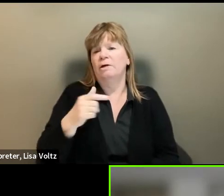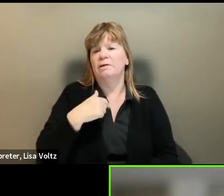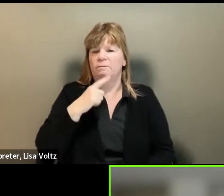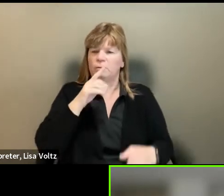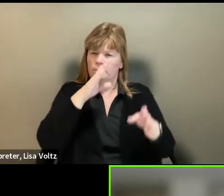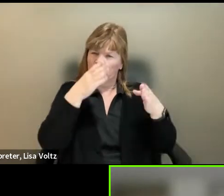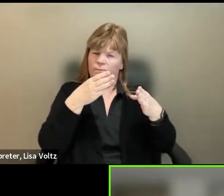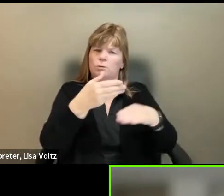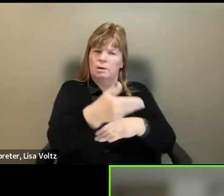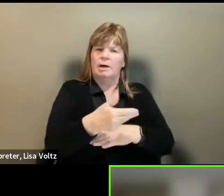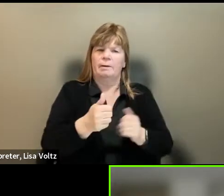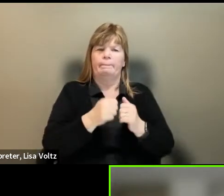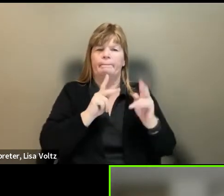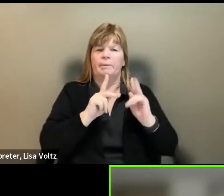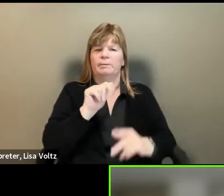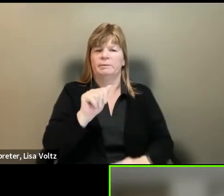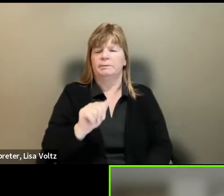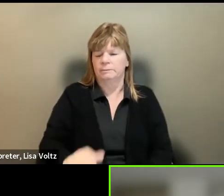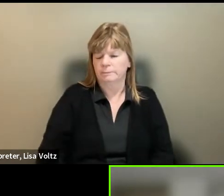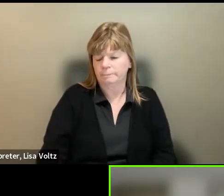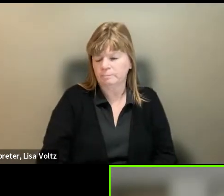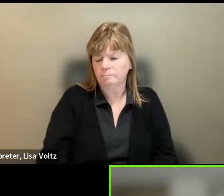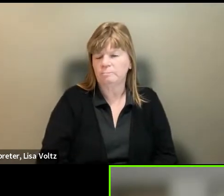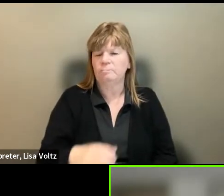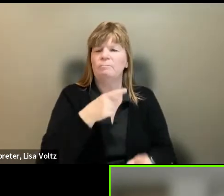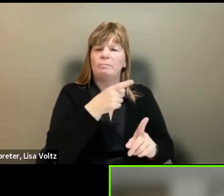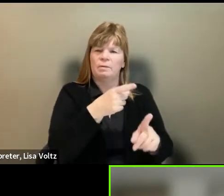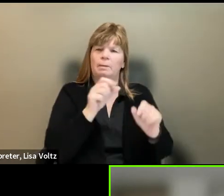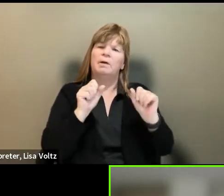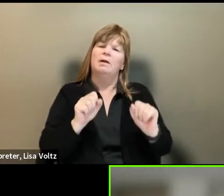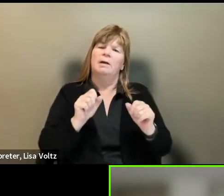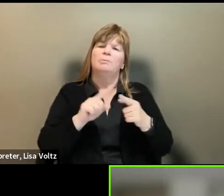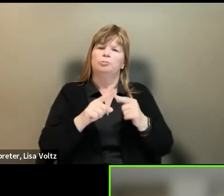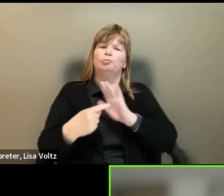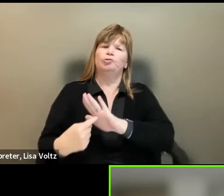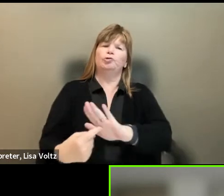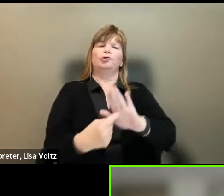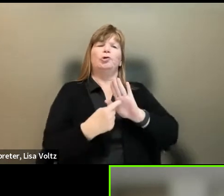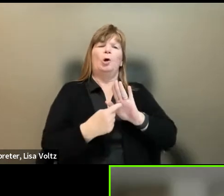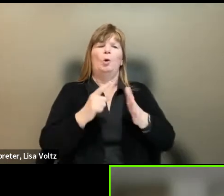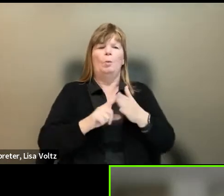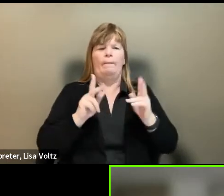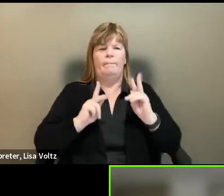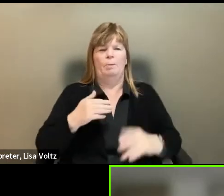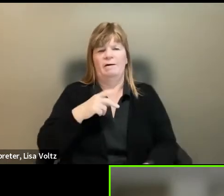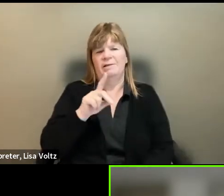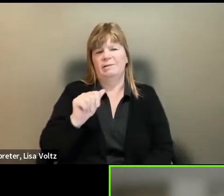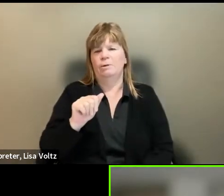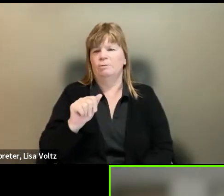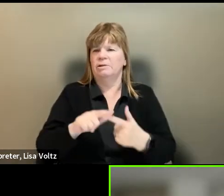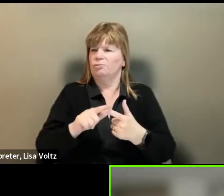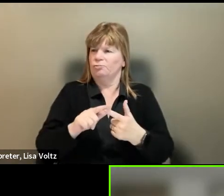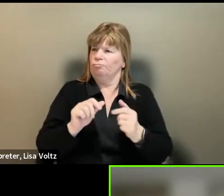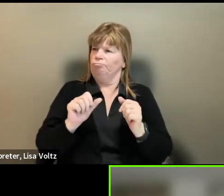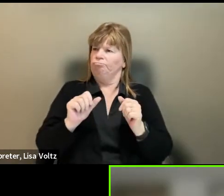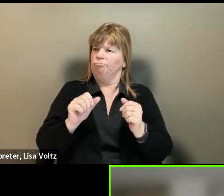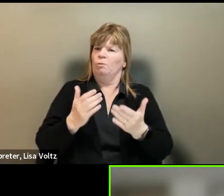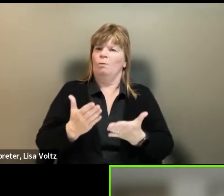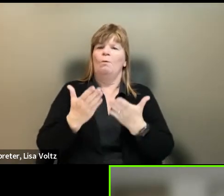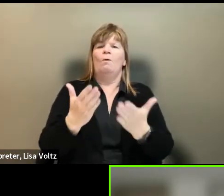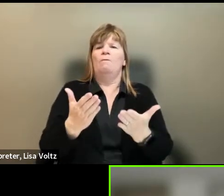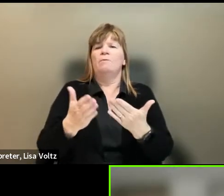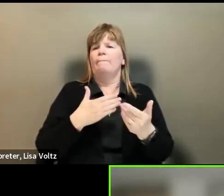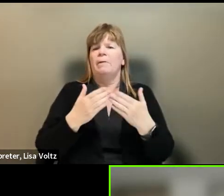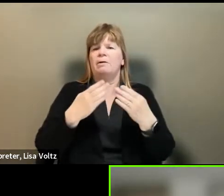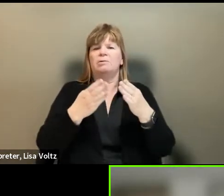hiring people with disabilities. And so they've been able to show what people with disabilities bring to the table, just even as a